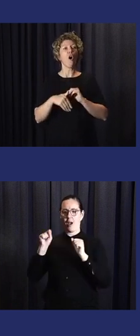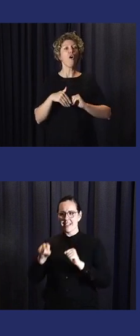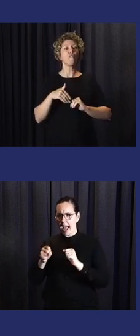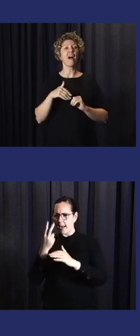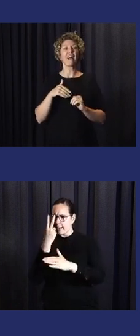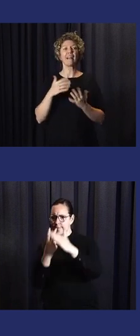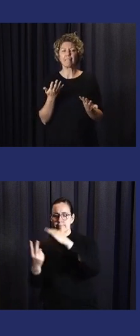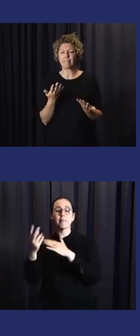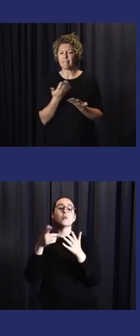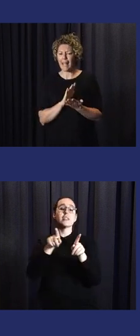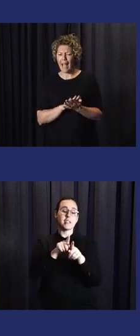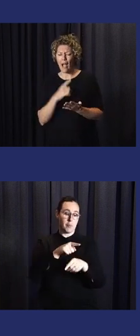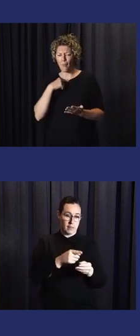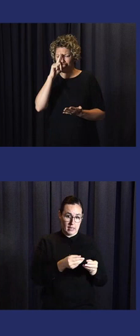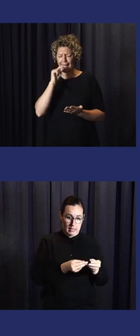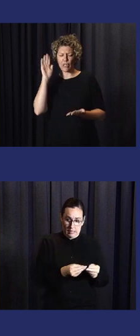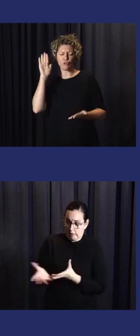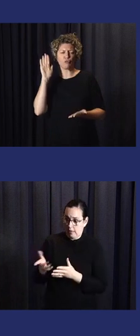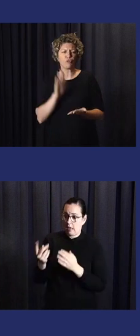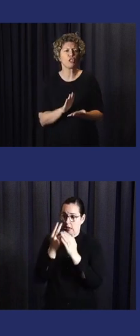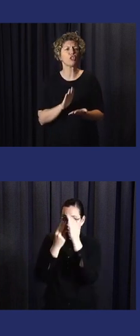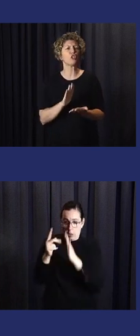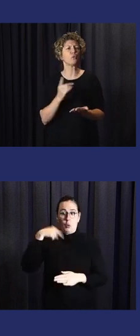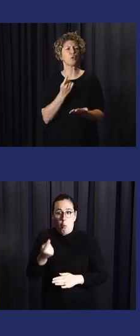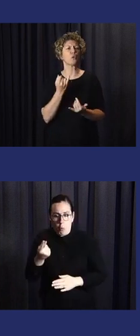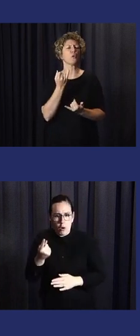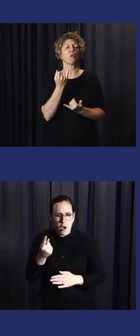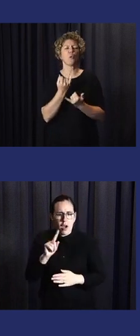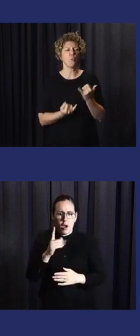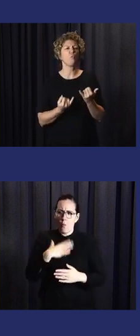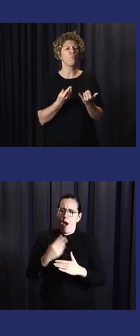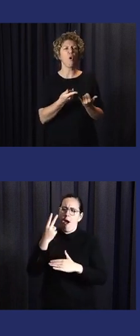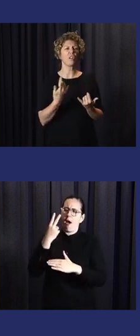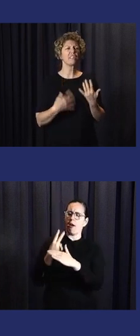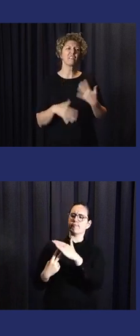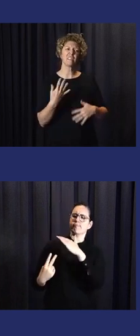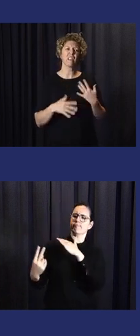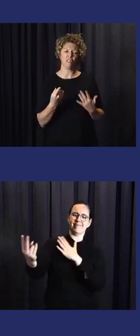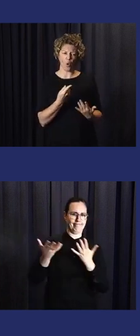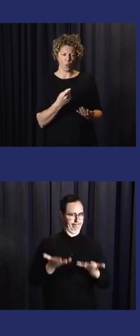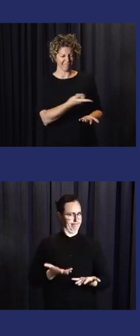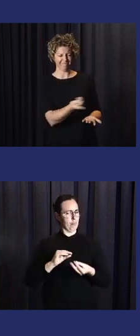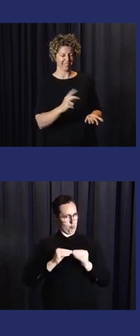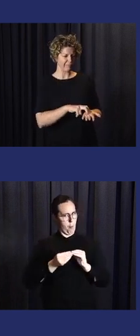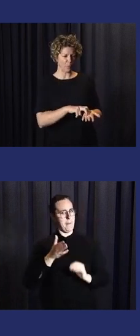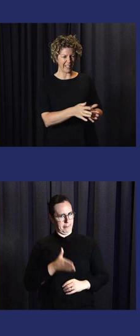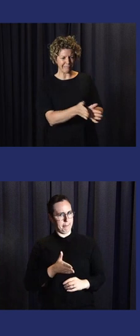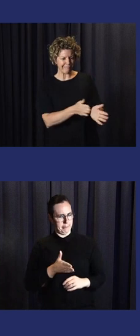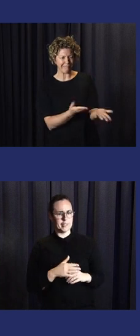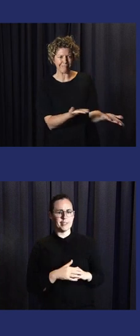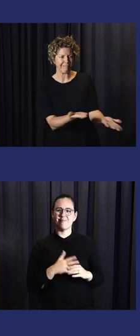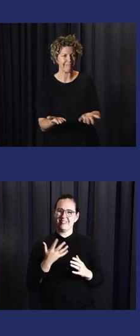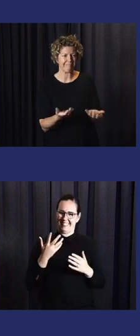impact-based forecast. And then selecting of the intervention to reduce sufferings of the vulnerable